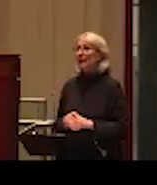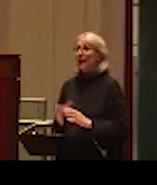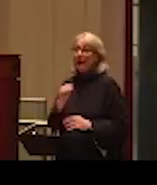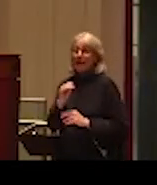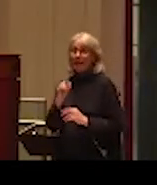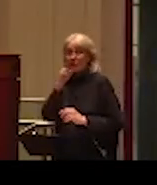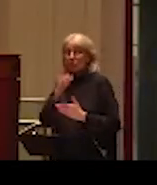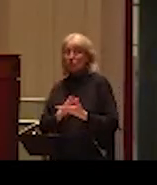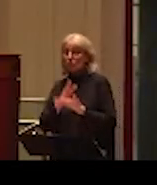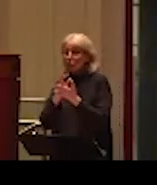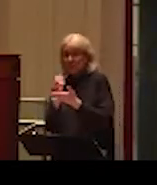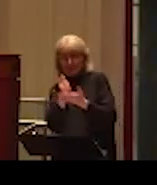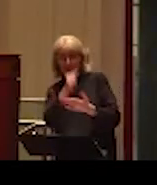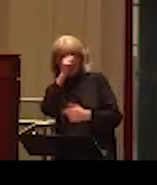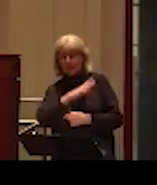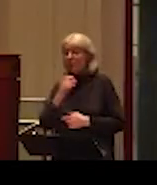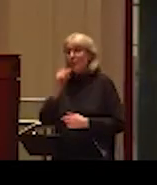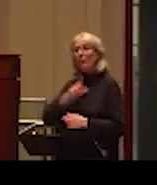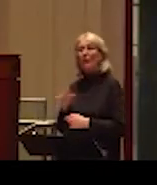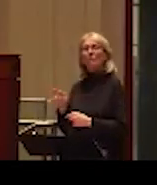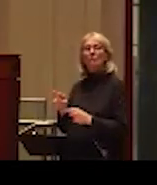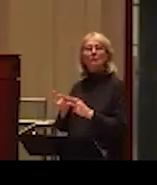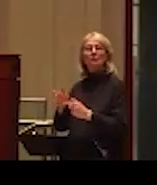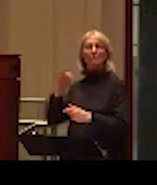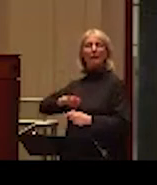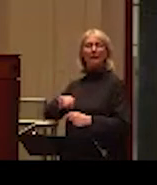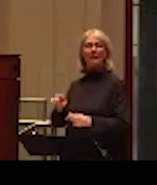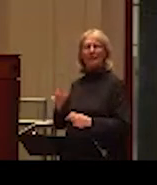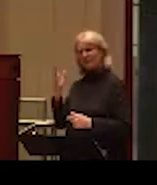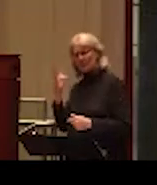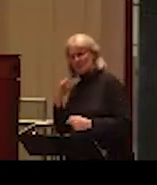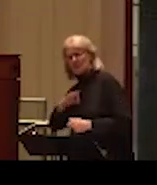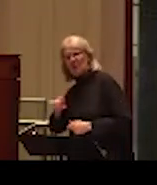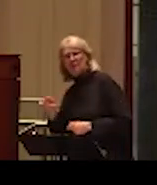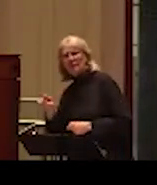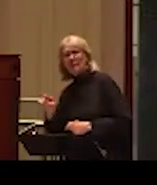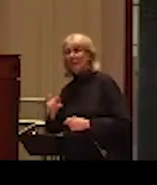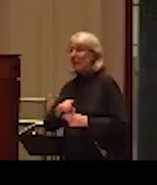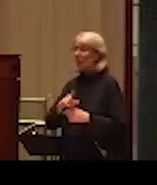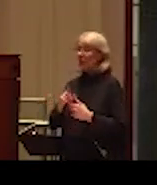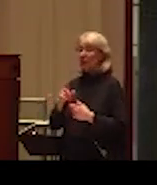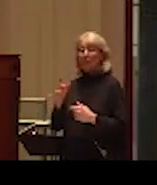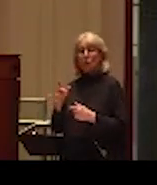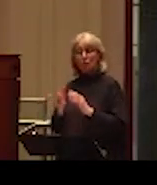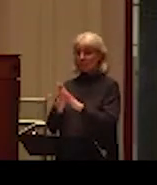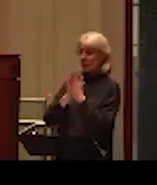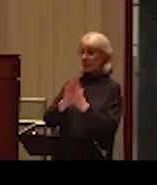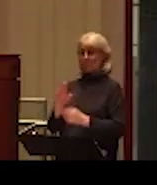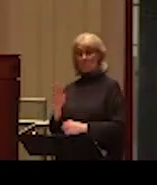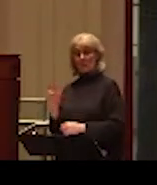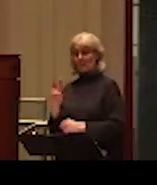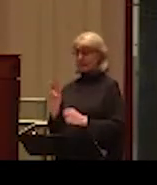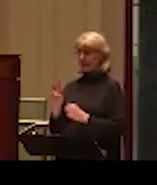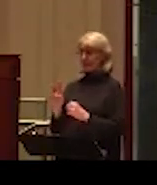to help men. Why is this beneficial? Because one of the risk factors for victimization is actually perpetrating